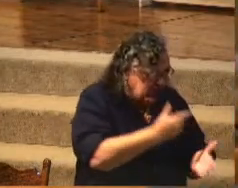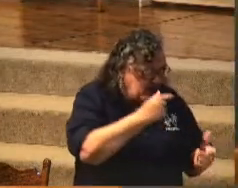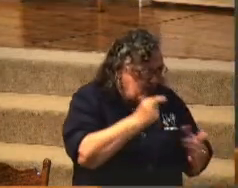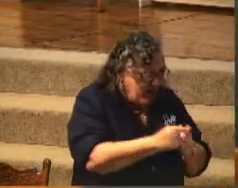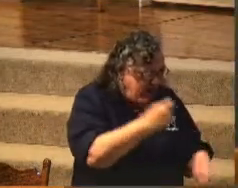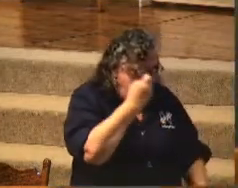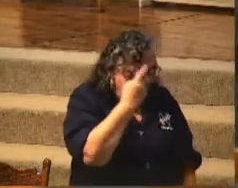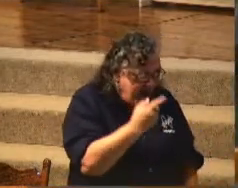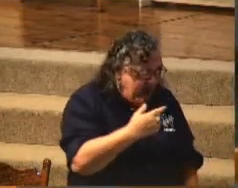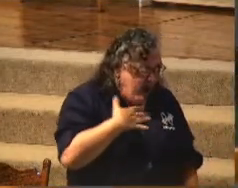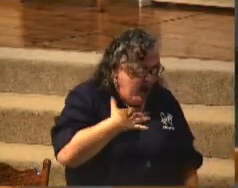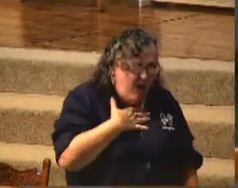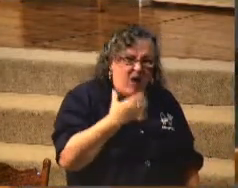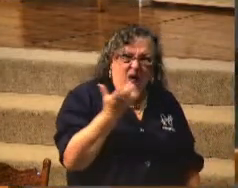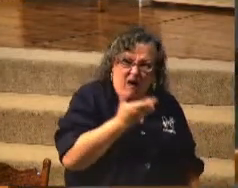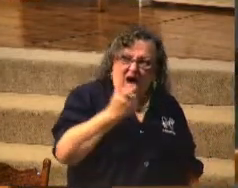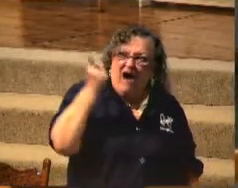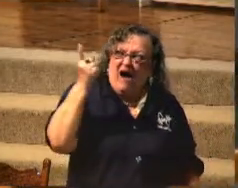I won't say anything about gravy.